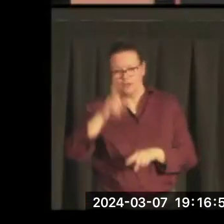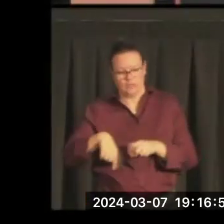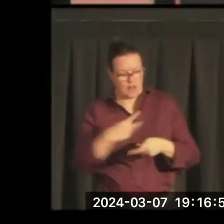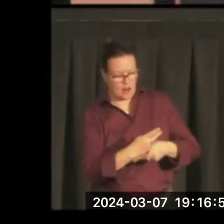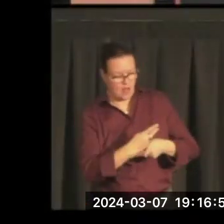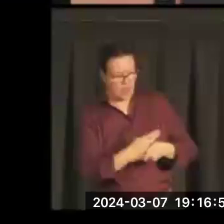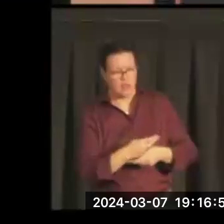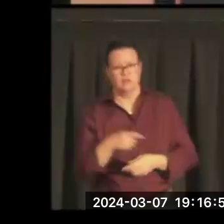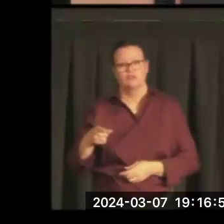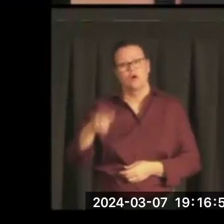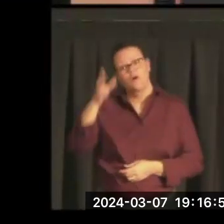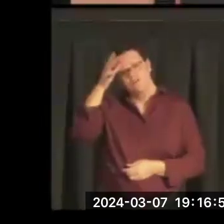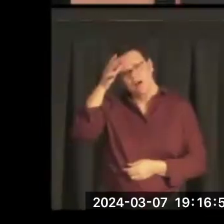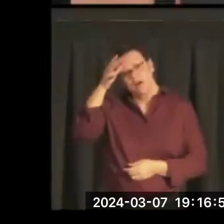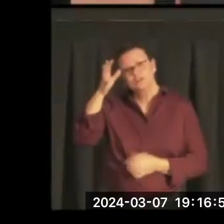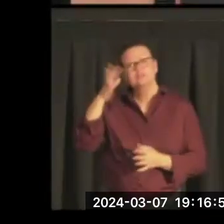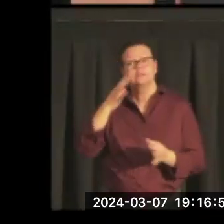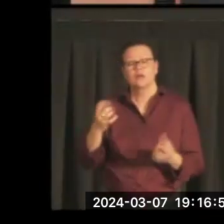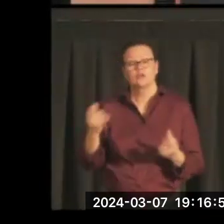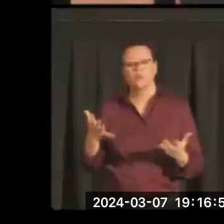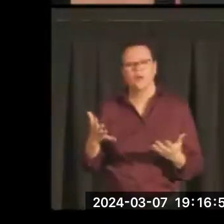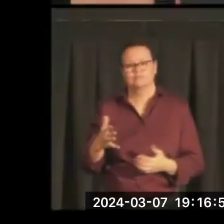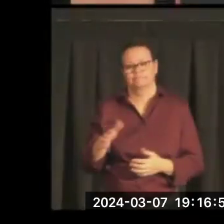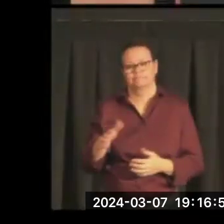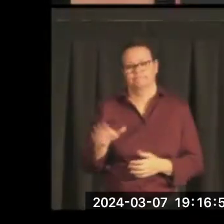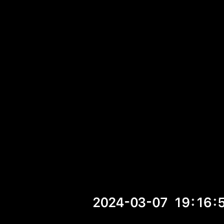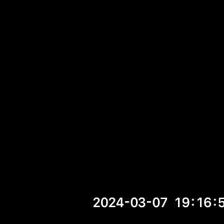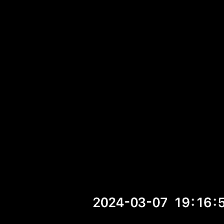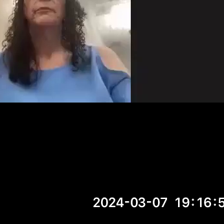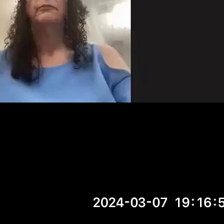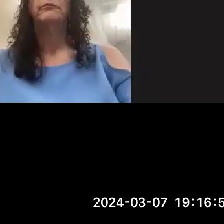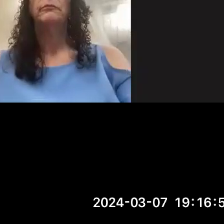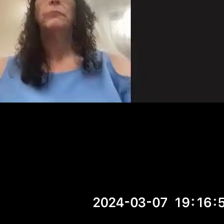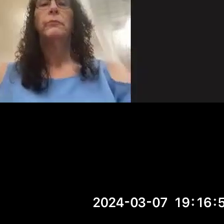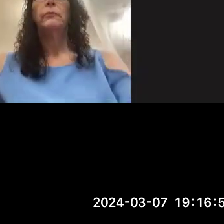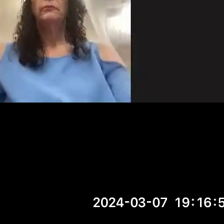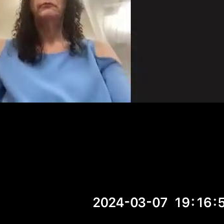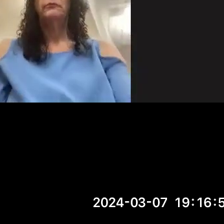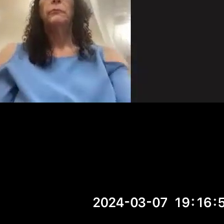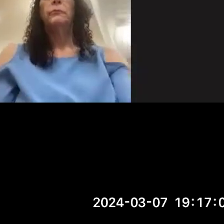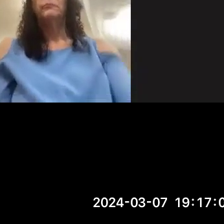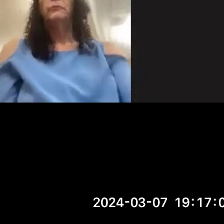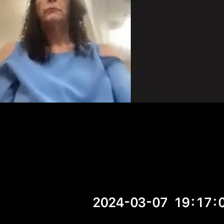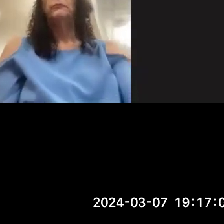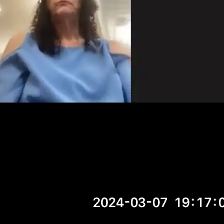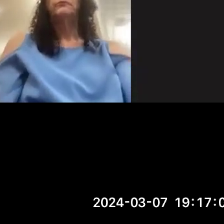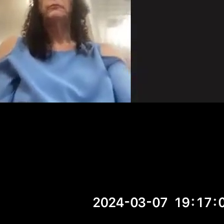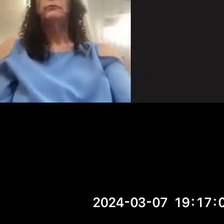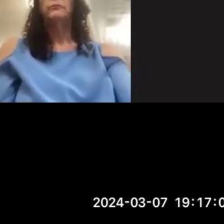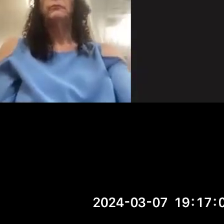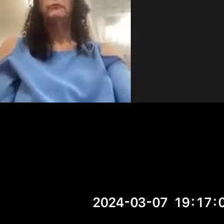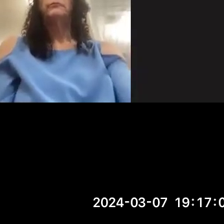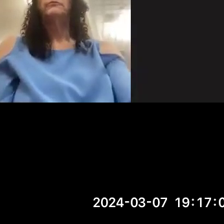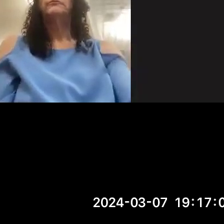calls his aunt an uncle. In other words, the great aunt and uncle of Mike and his sisters,